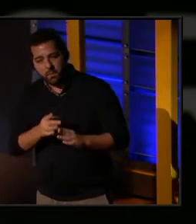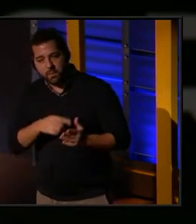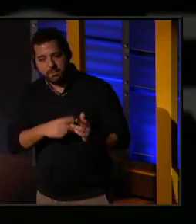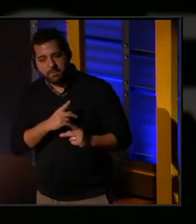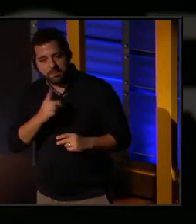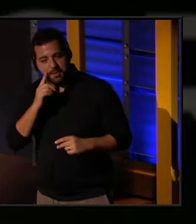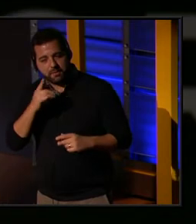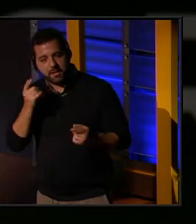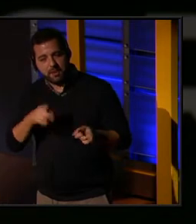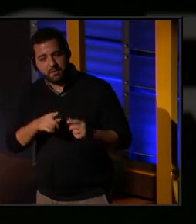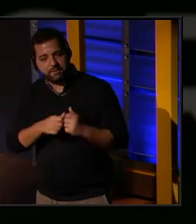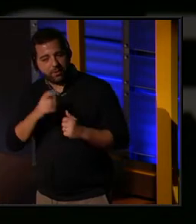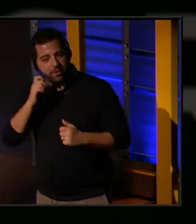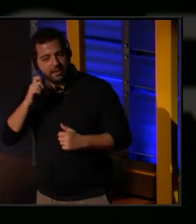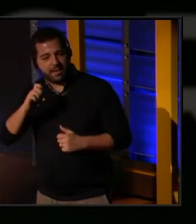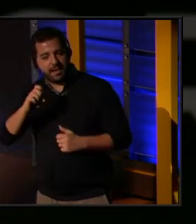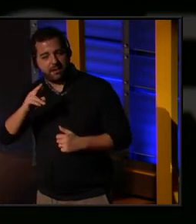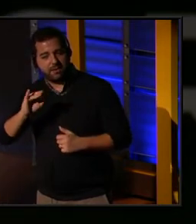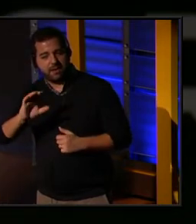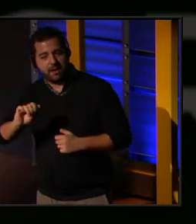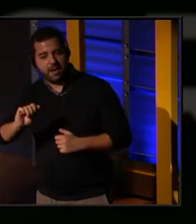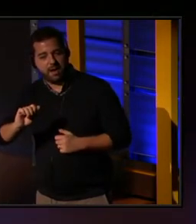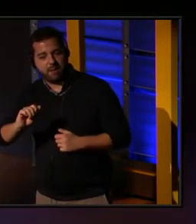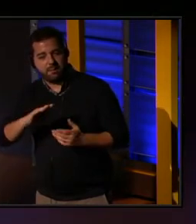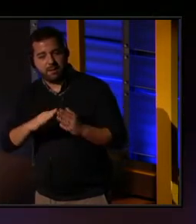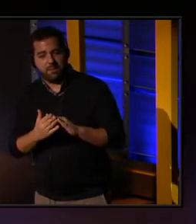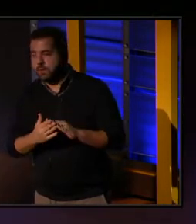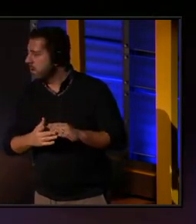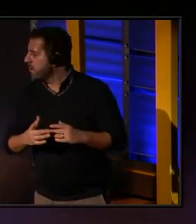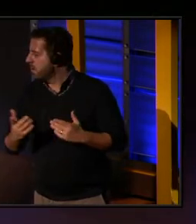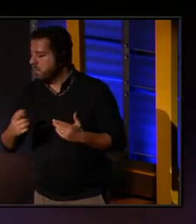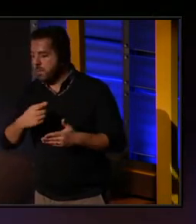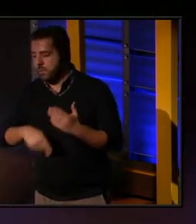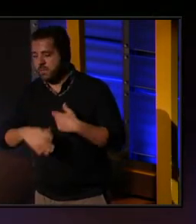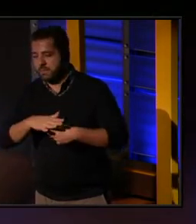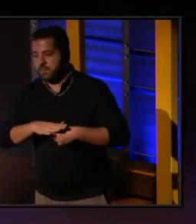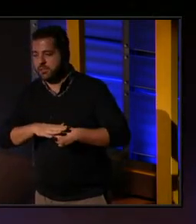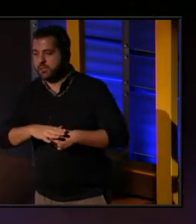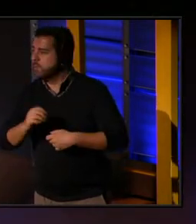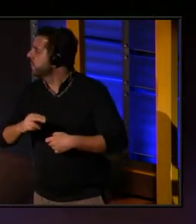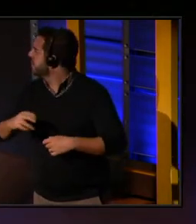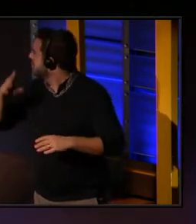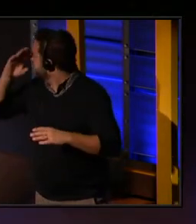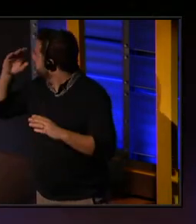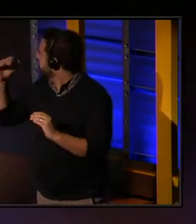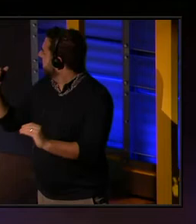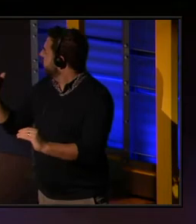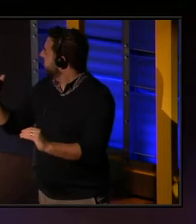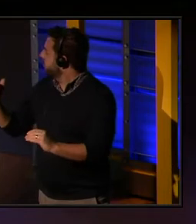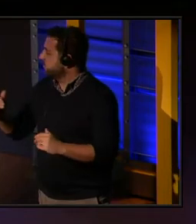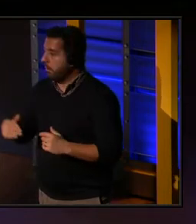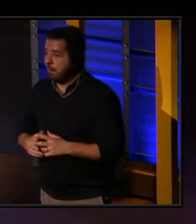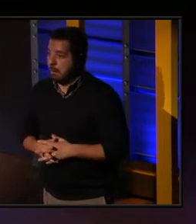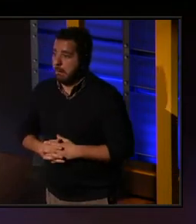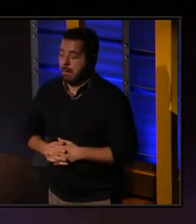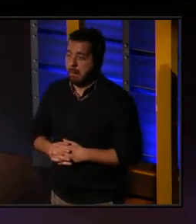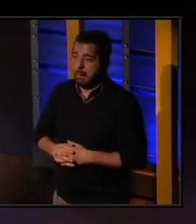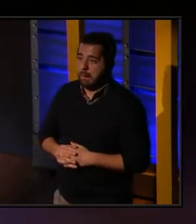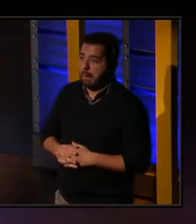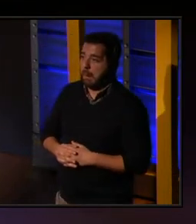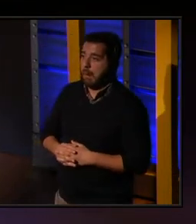Erica was going to become? What was the pressure or the expectation? Oh, what?